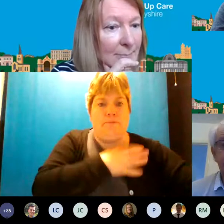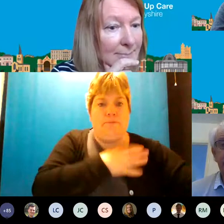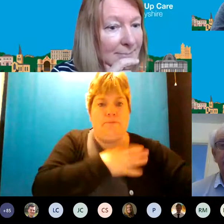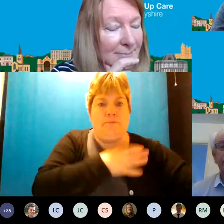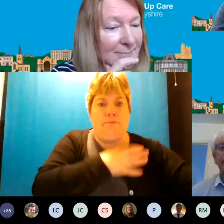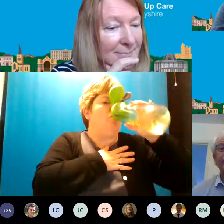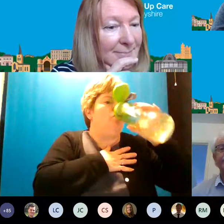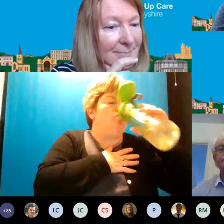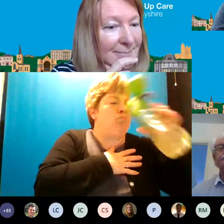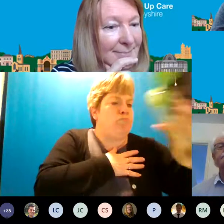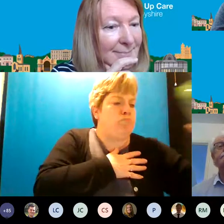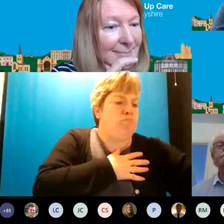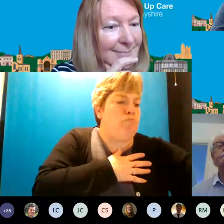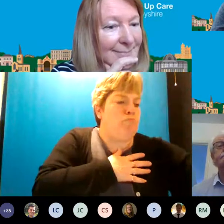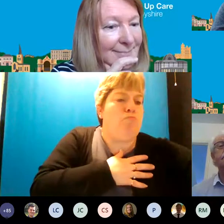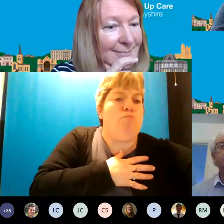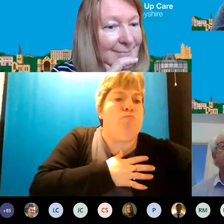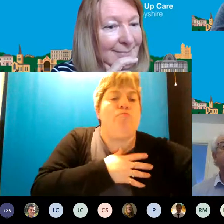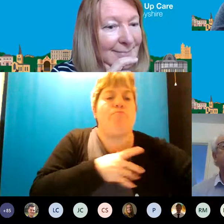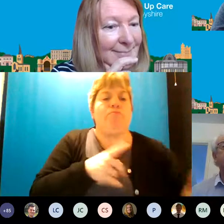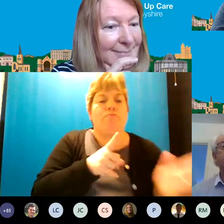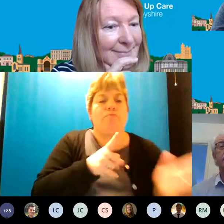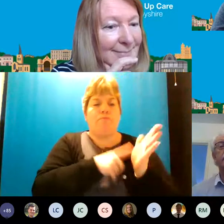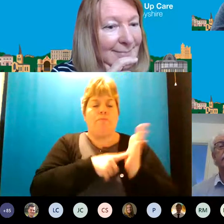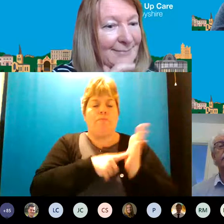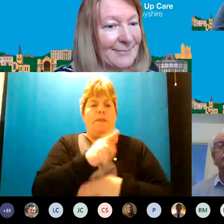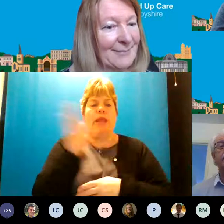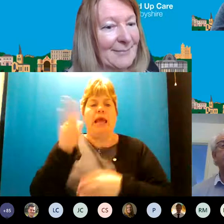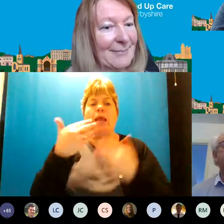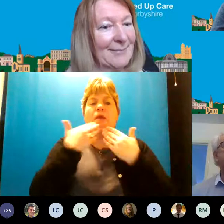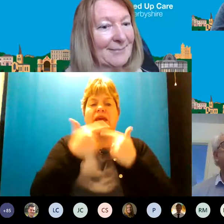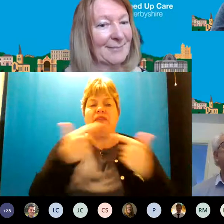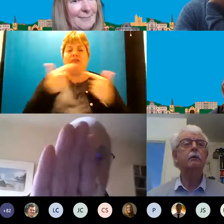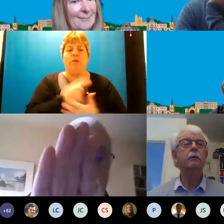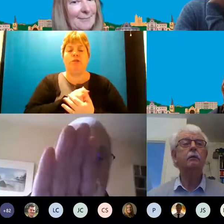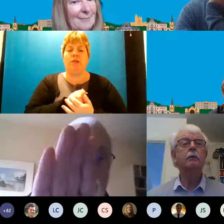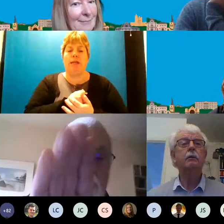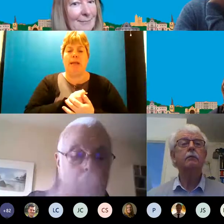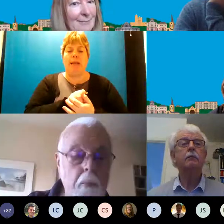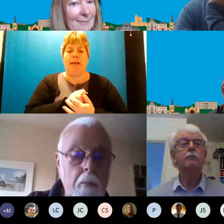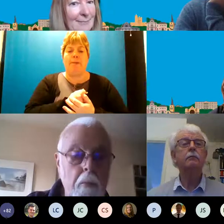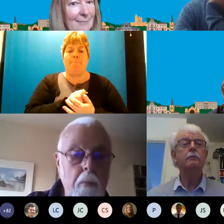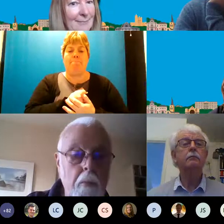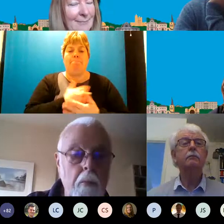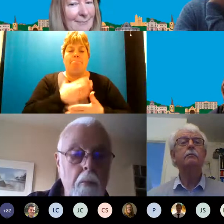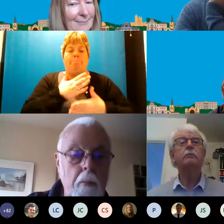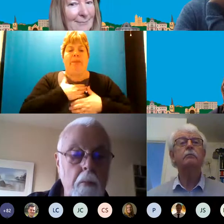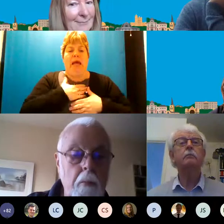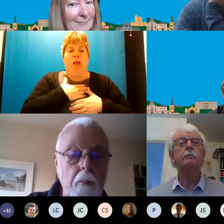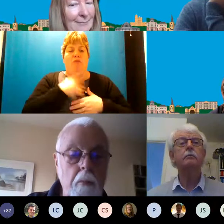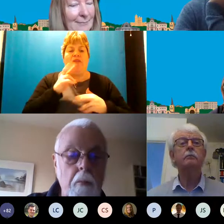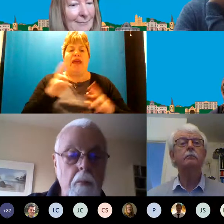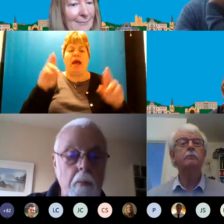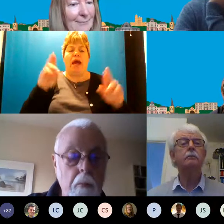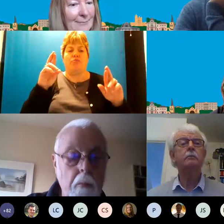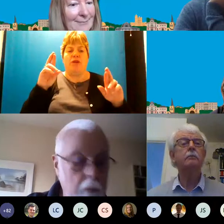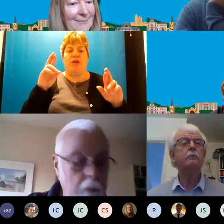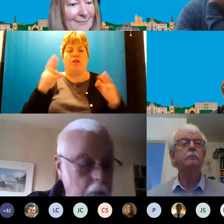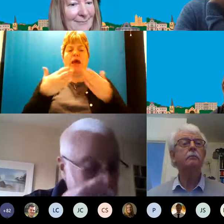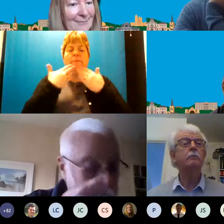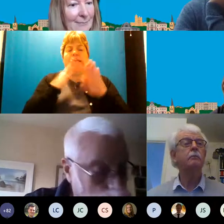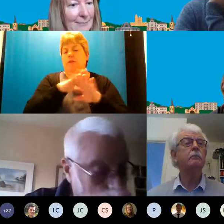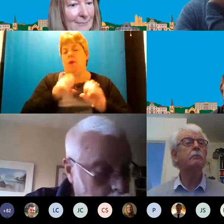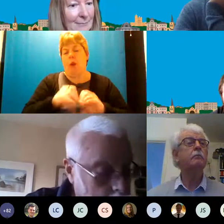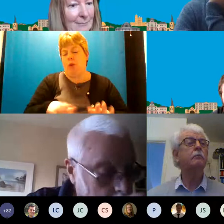hello thank you very much um i love the aspiration please don't lose it